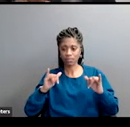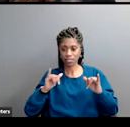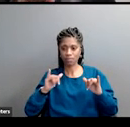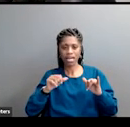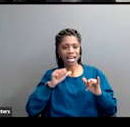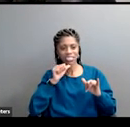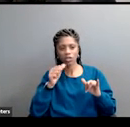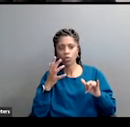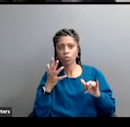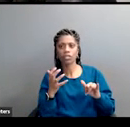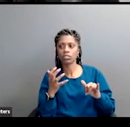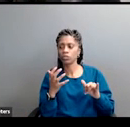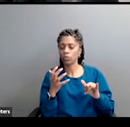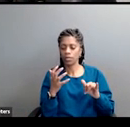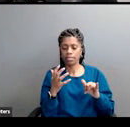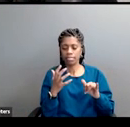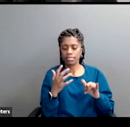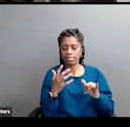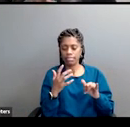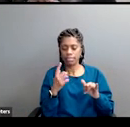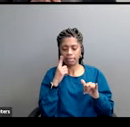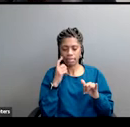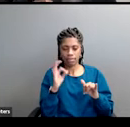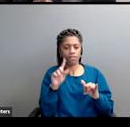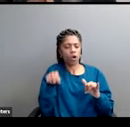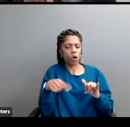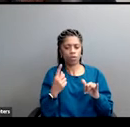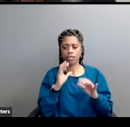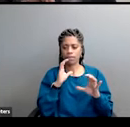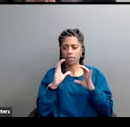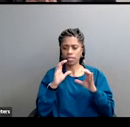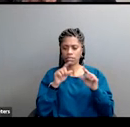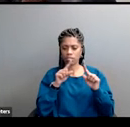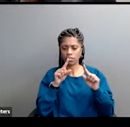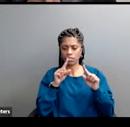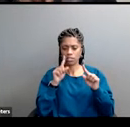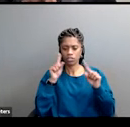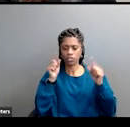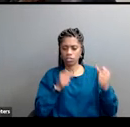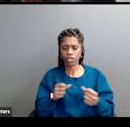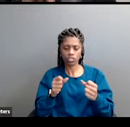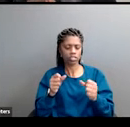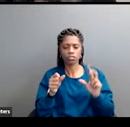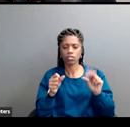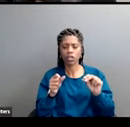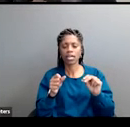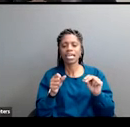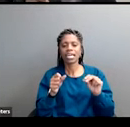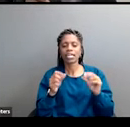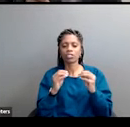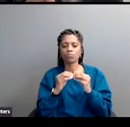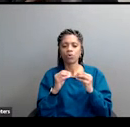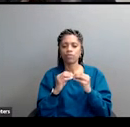frame this just as a communication strategy i worry that if it's just if it's understood as a communication